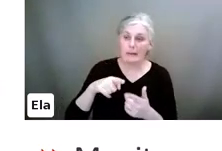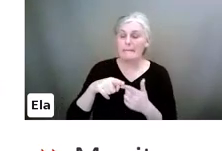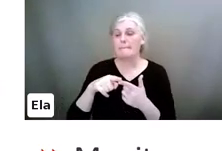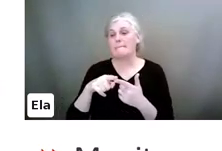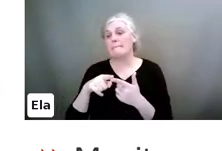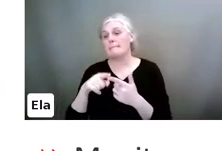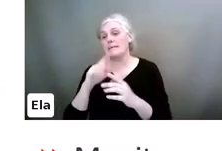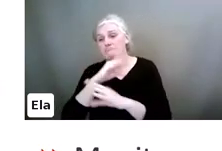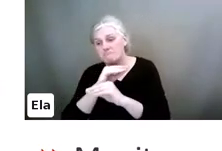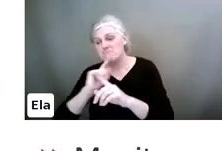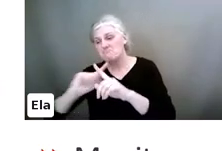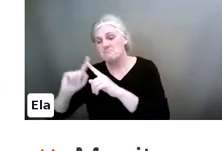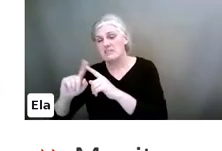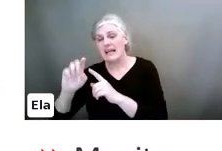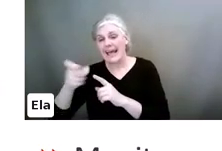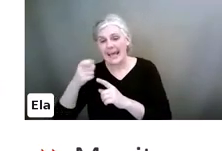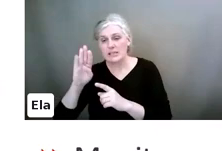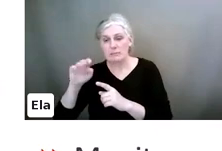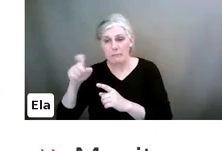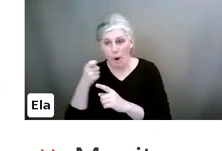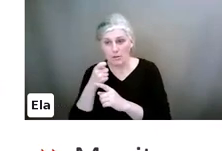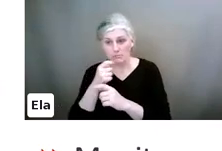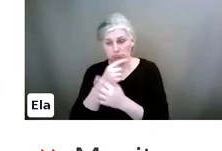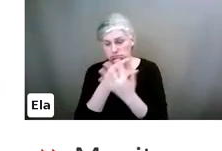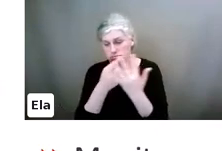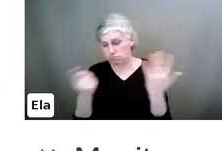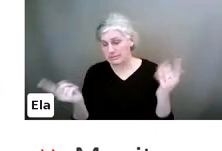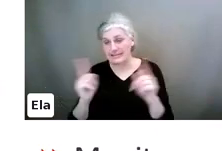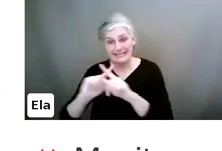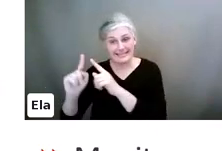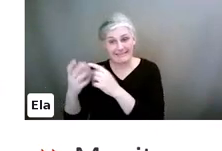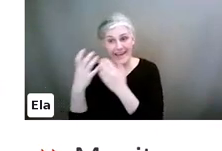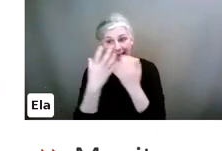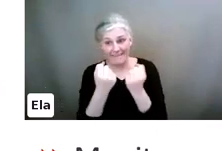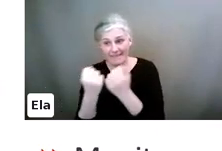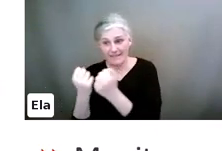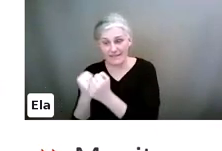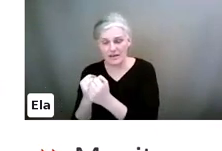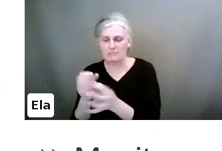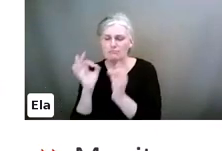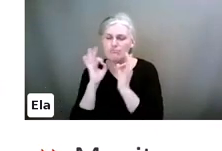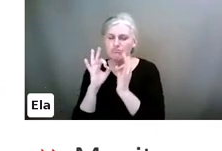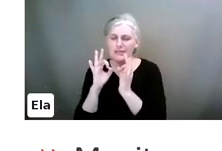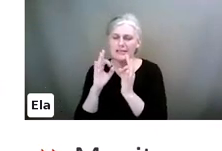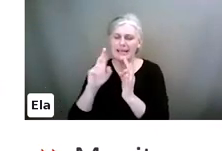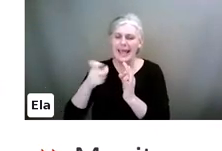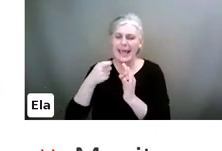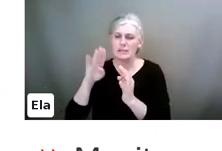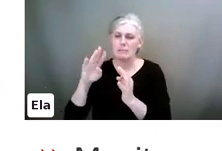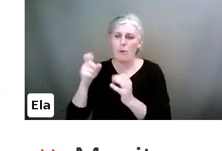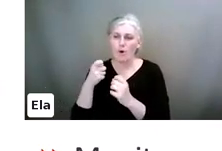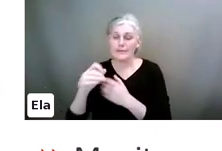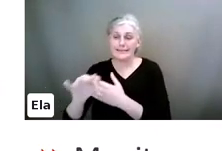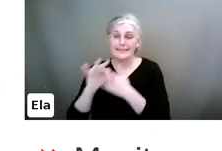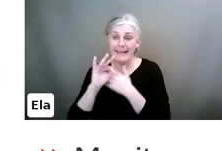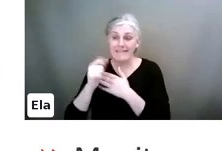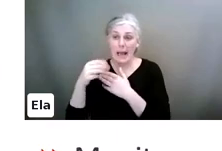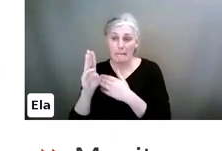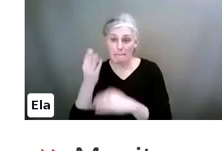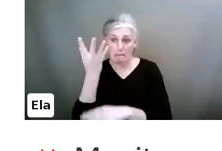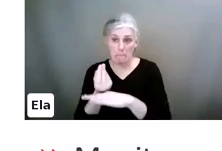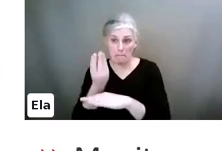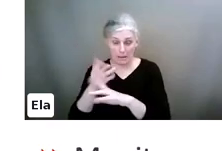And they're on Xbox. And there's some fantastic, there's a fantastic Xbox safety app. You can download to your phone to do the exact same thing.